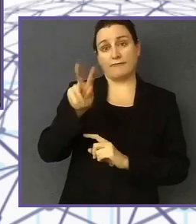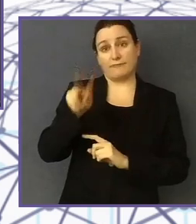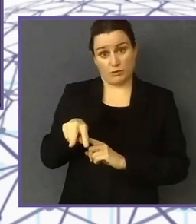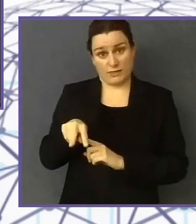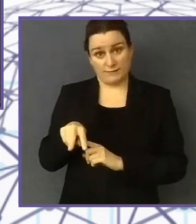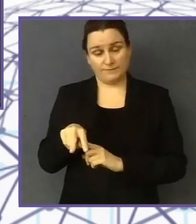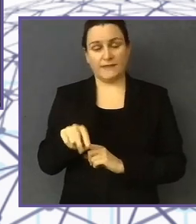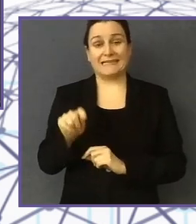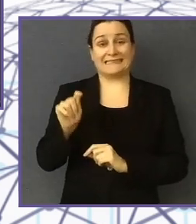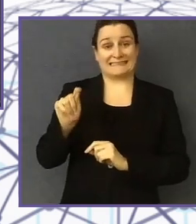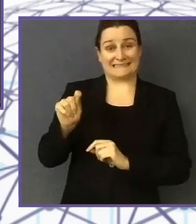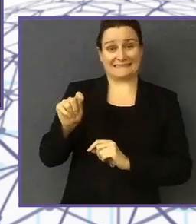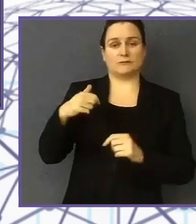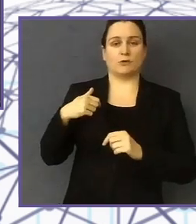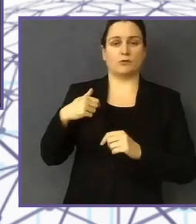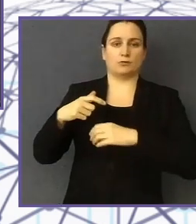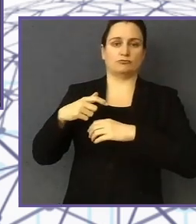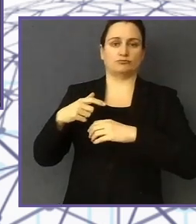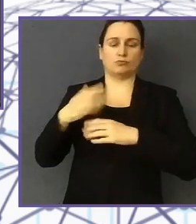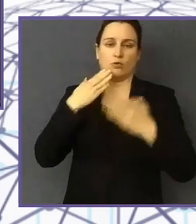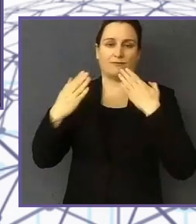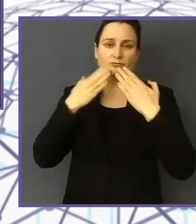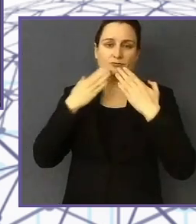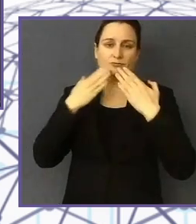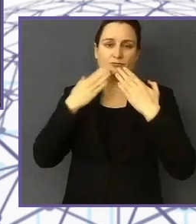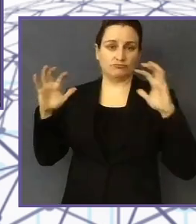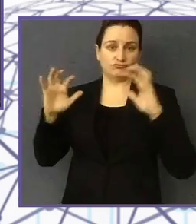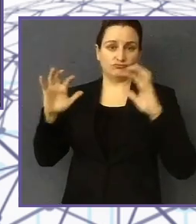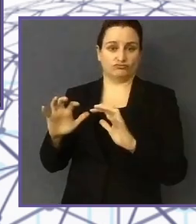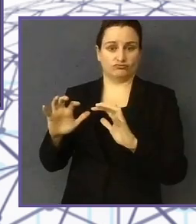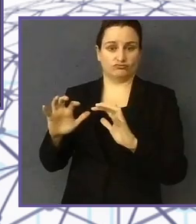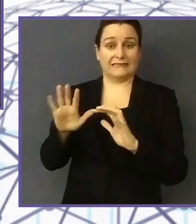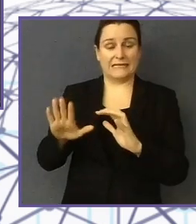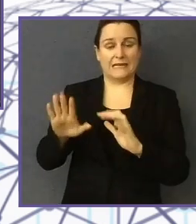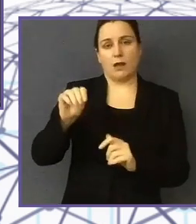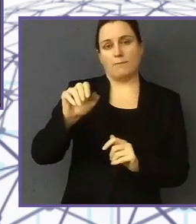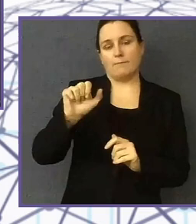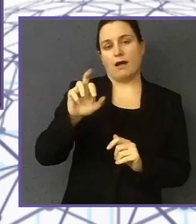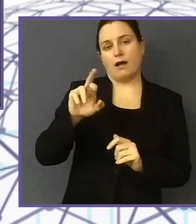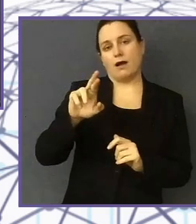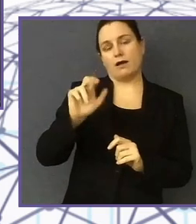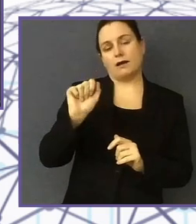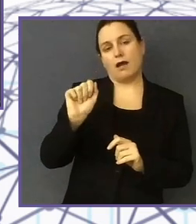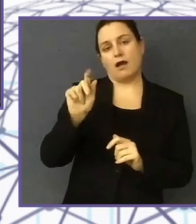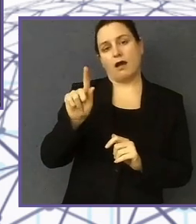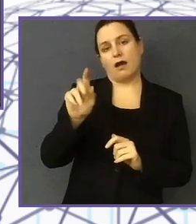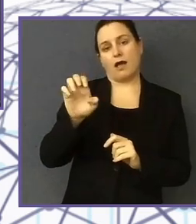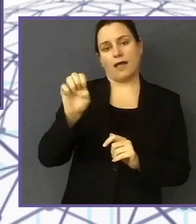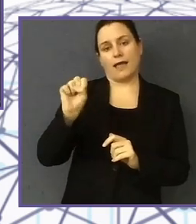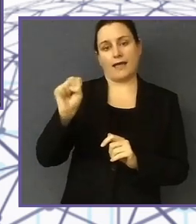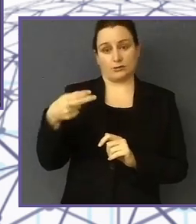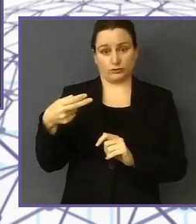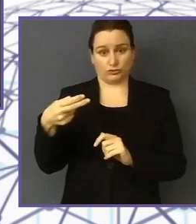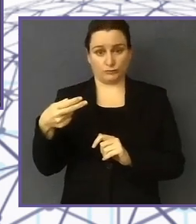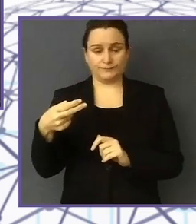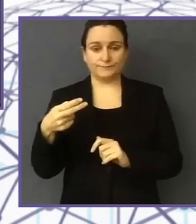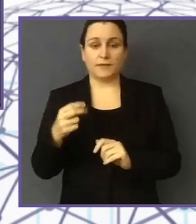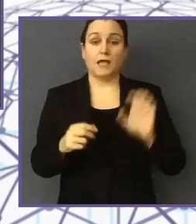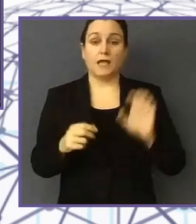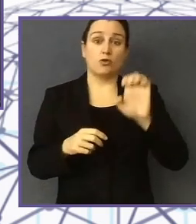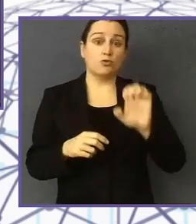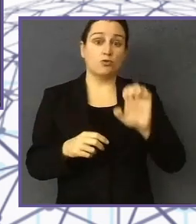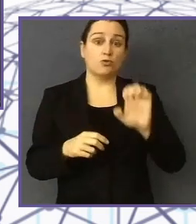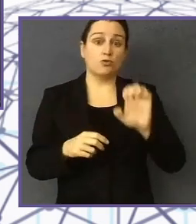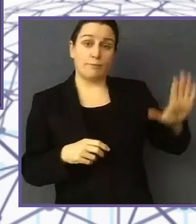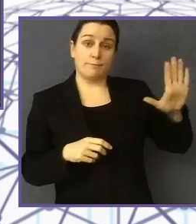European Academy of Neurologies agreed to endorse that Congress because they saw the hard work we